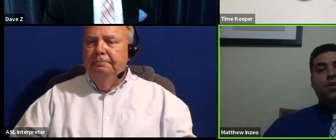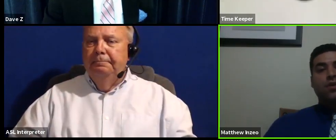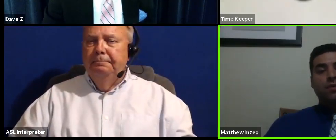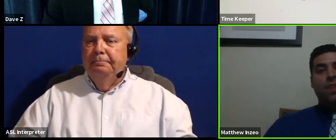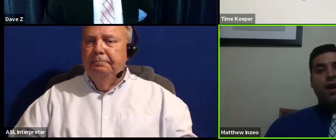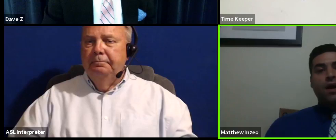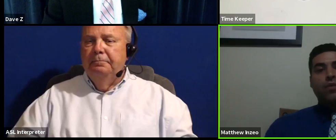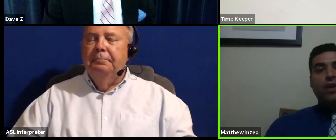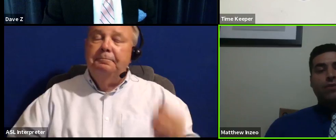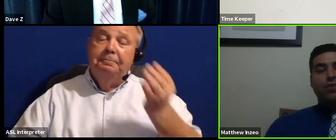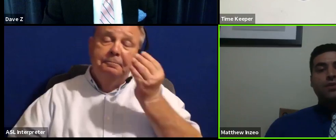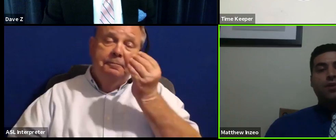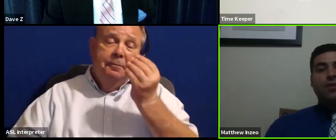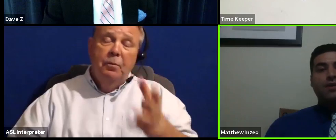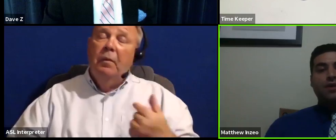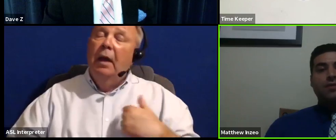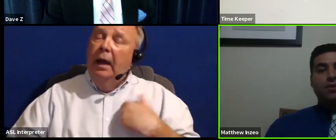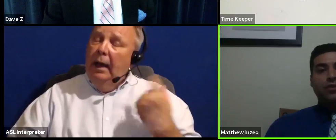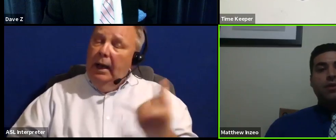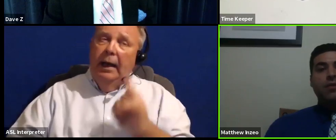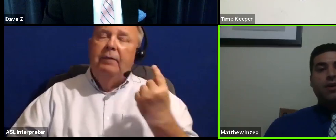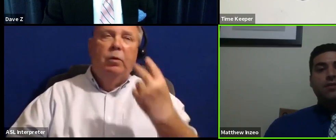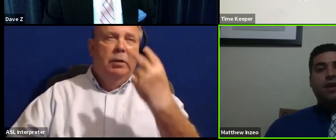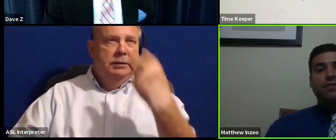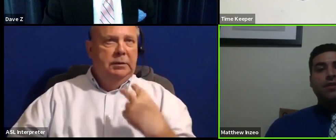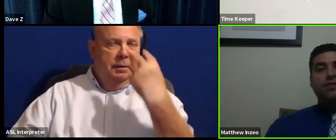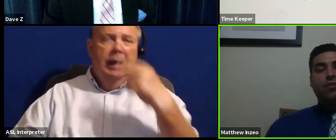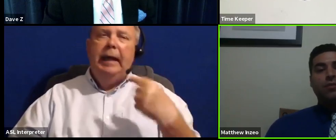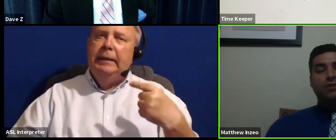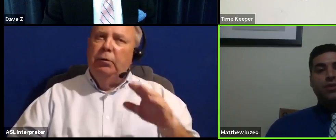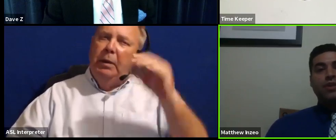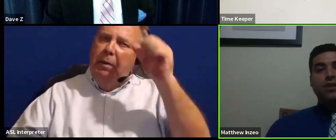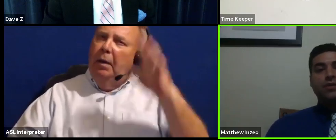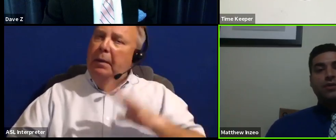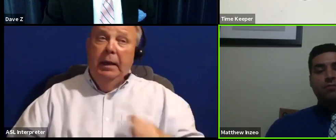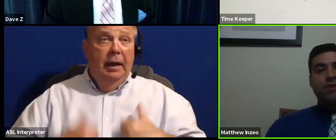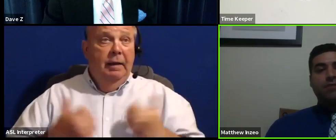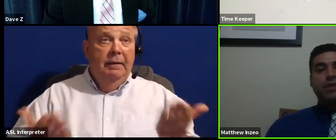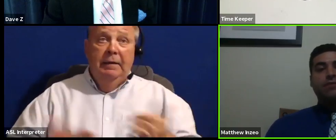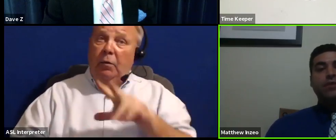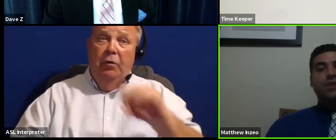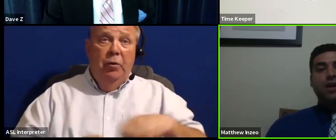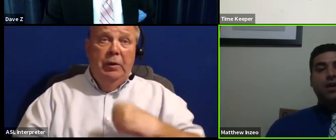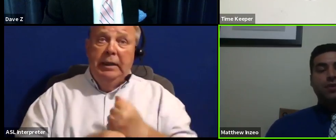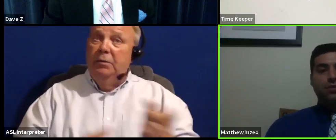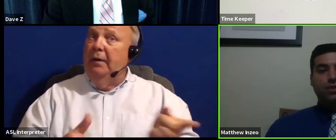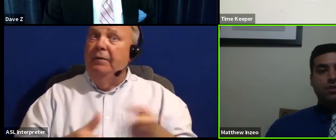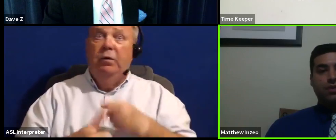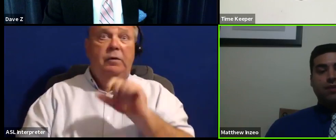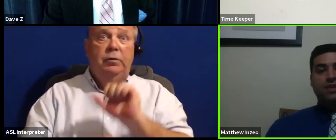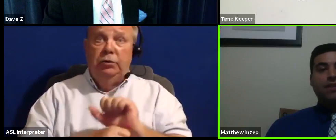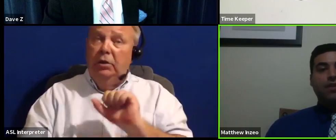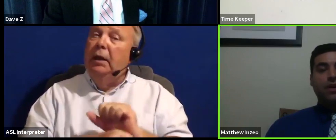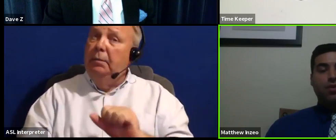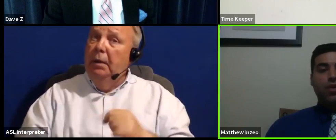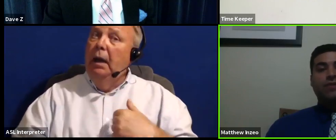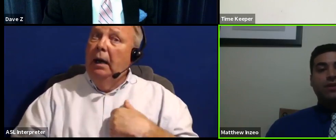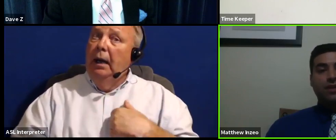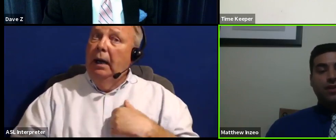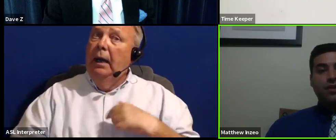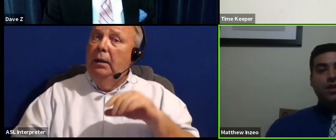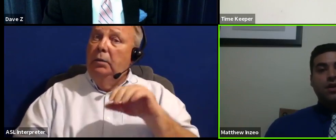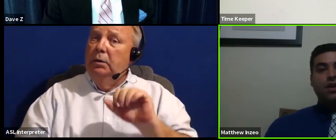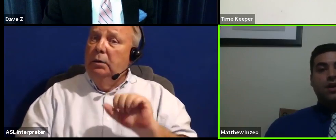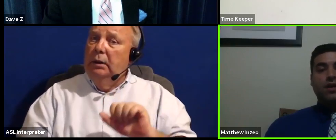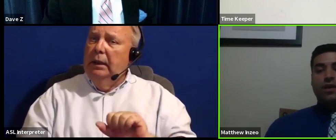You know, I've always saw myself as a Greenbelt man. I've lived here almost 30 years. My very first job was I was a lifeguard at Aquatic Fitness